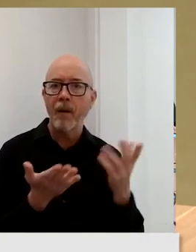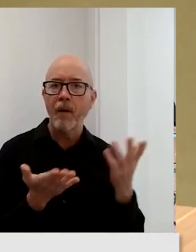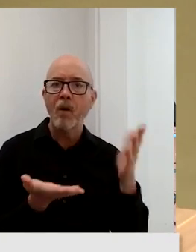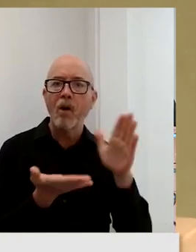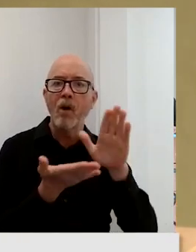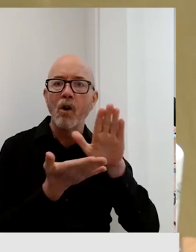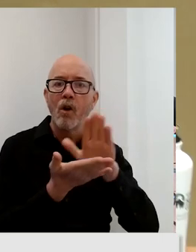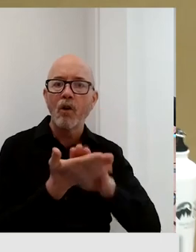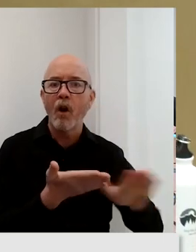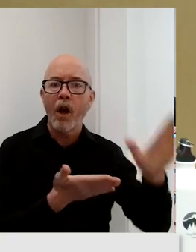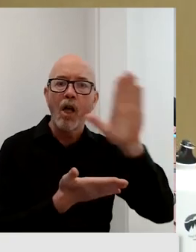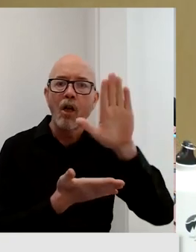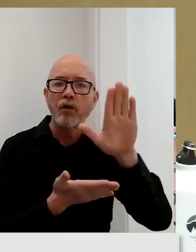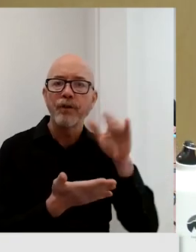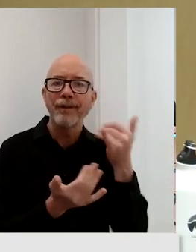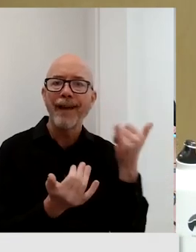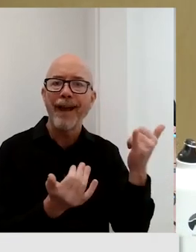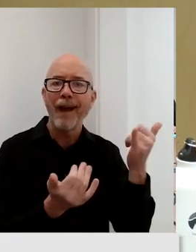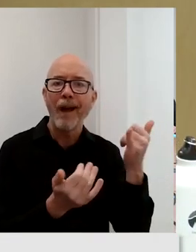Adobe.